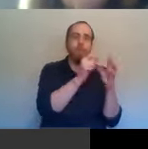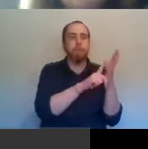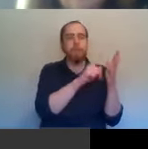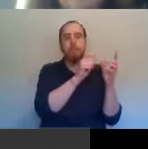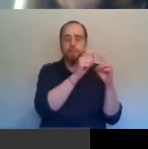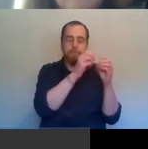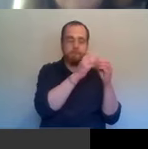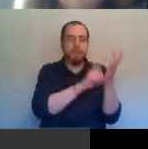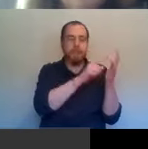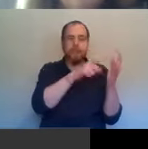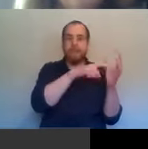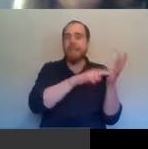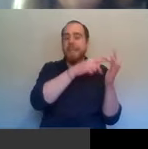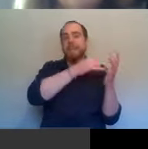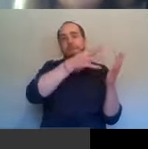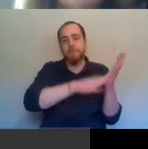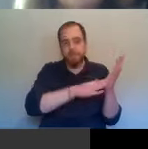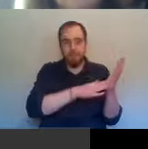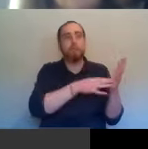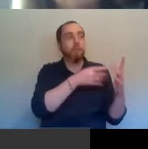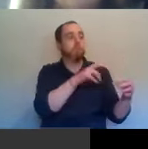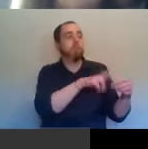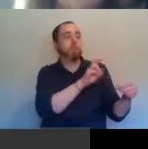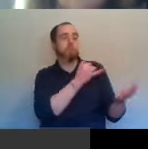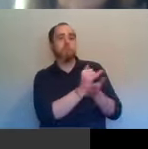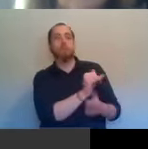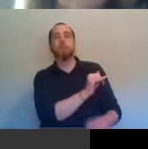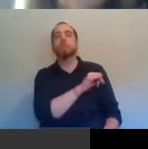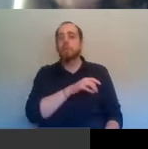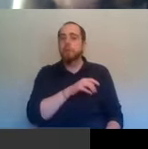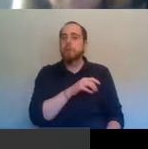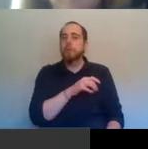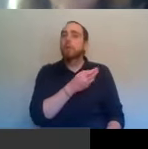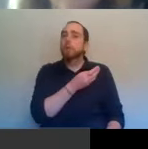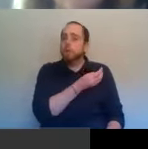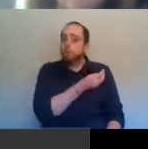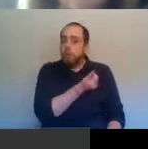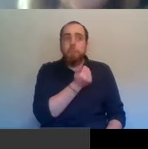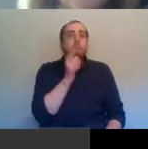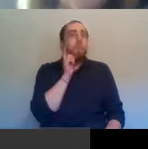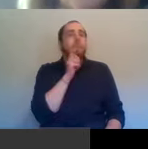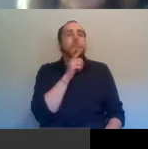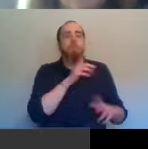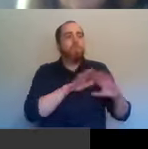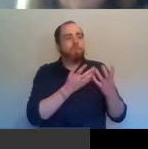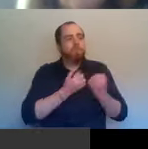women who didn't settle down to the mundane compromises that